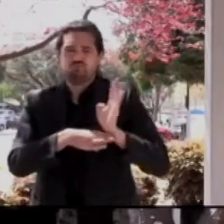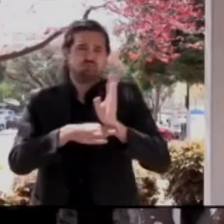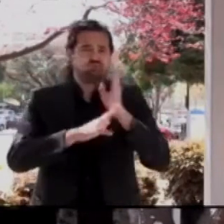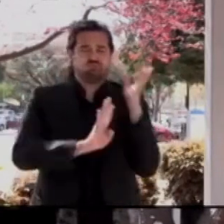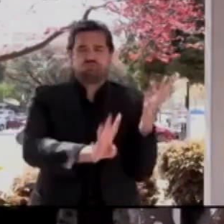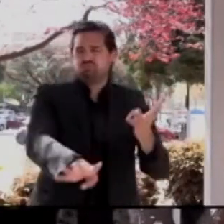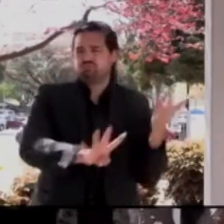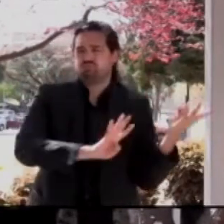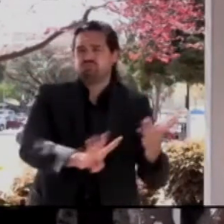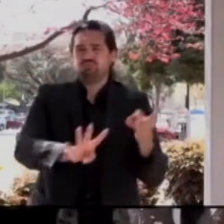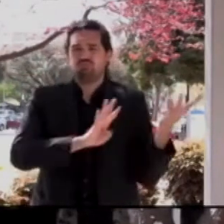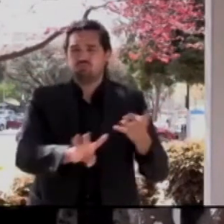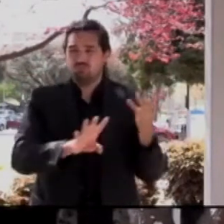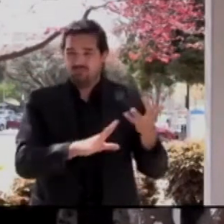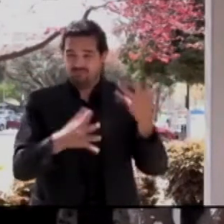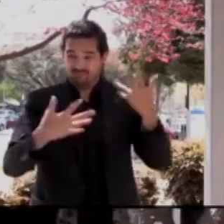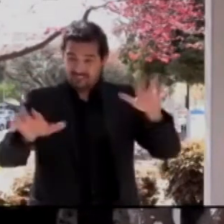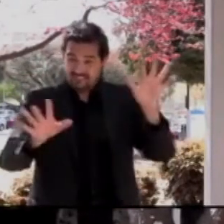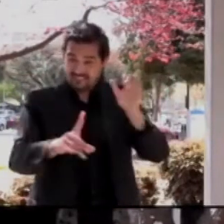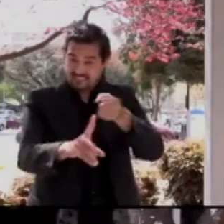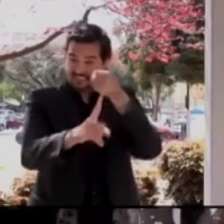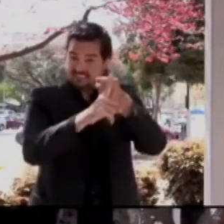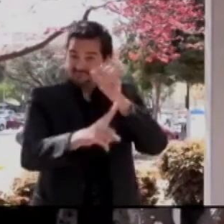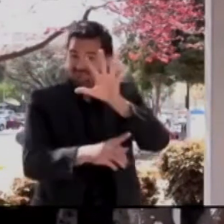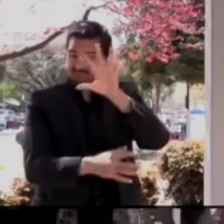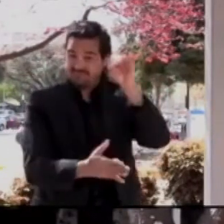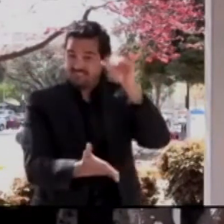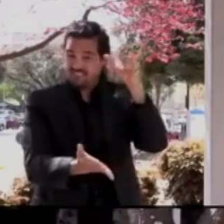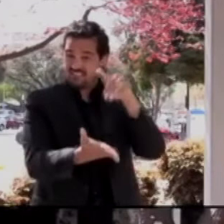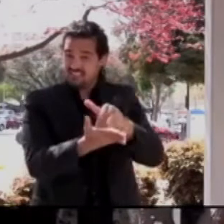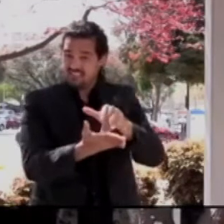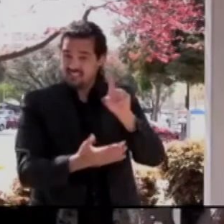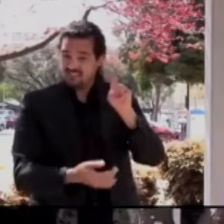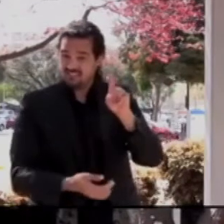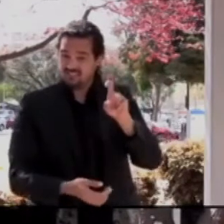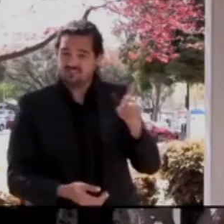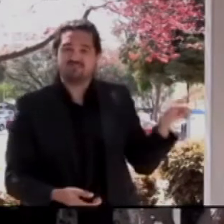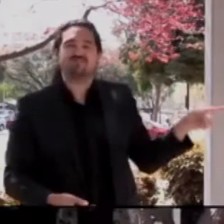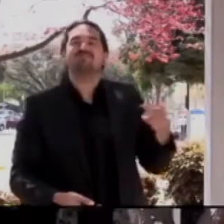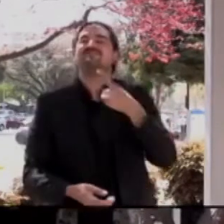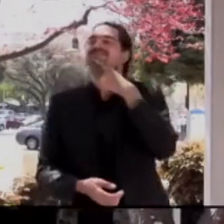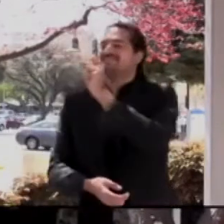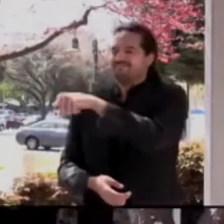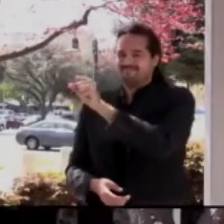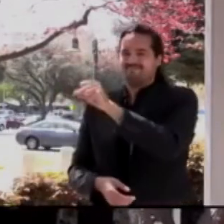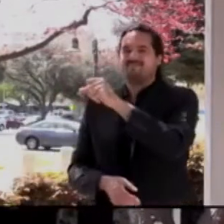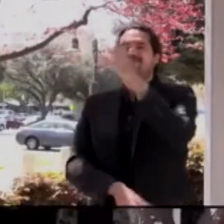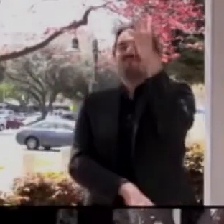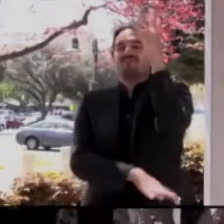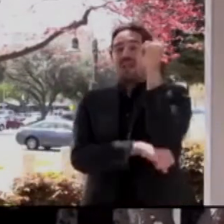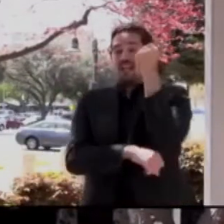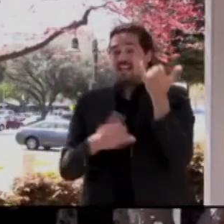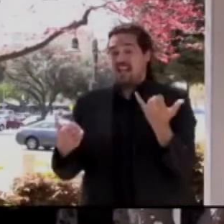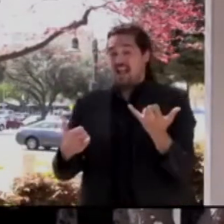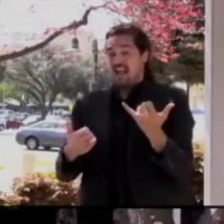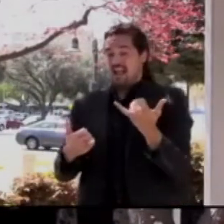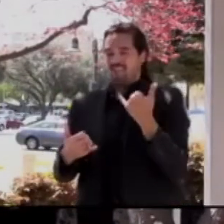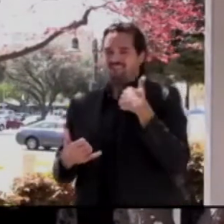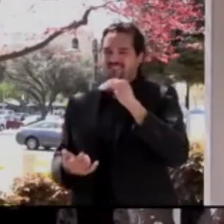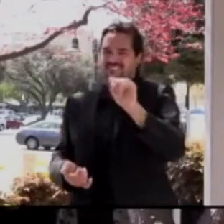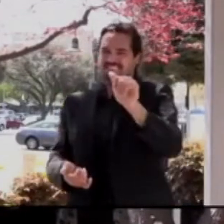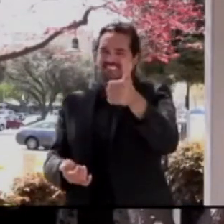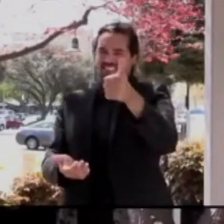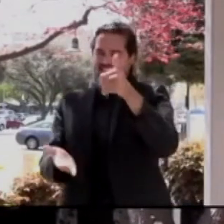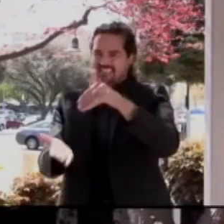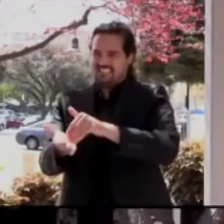doing a record high number today. They're up to 10,000 today. It is busy, but from what I've heard, I'm headed there next. From what I've heard,